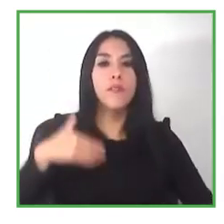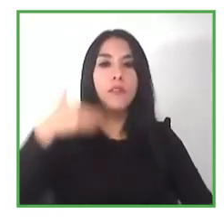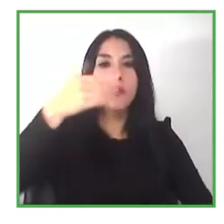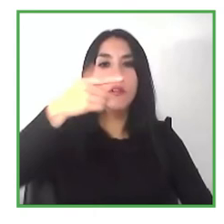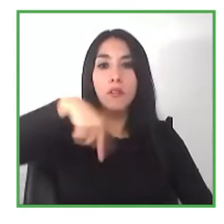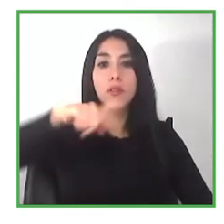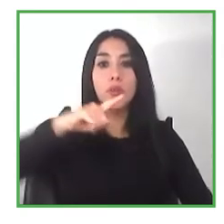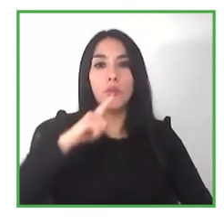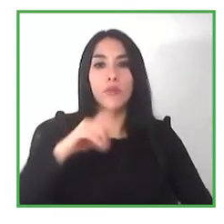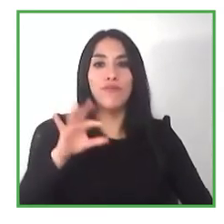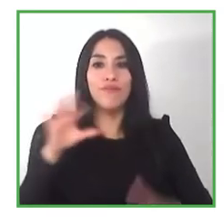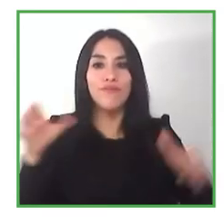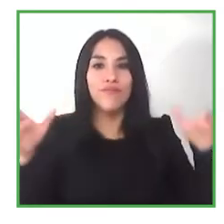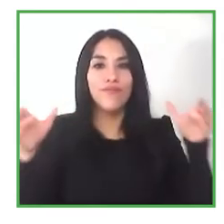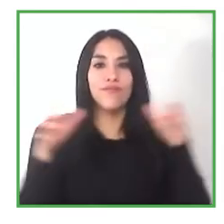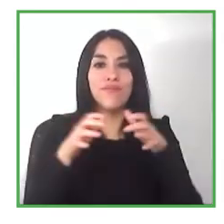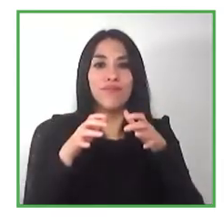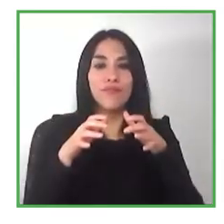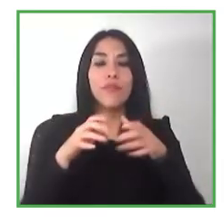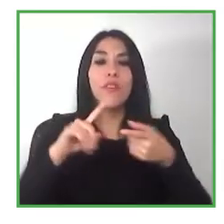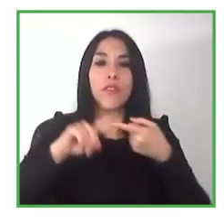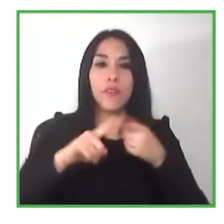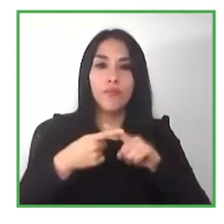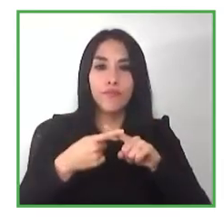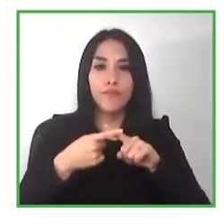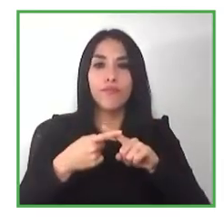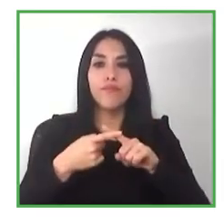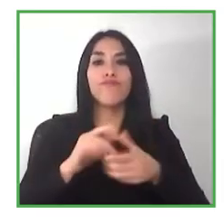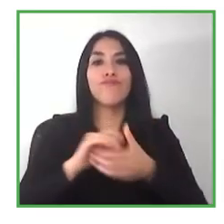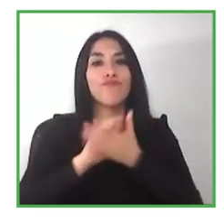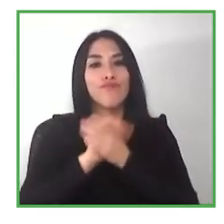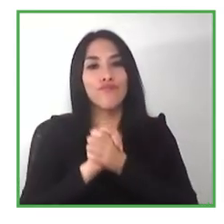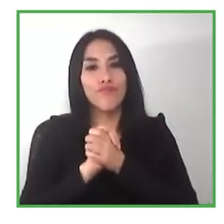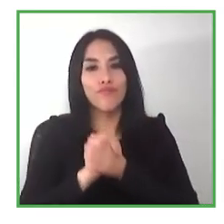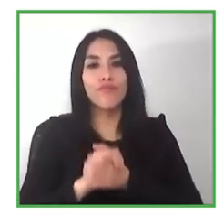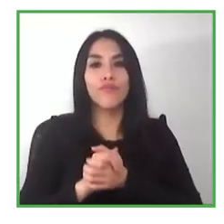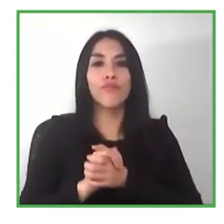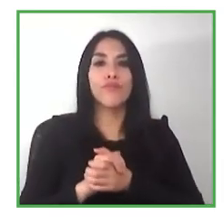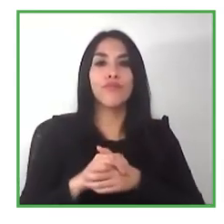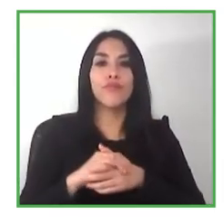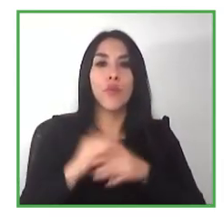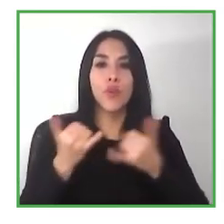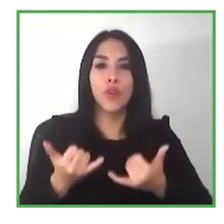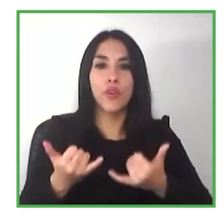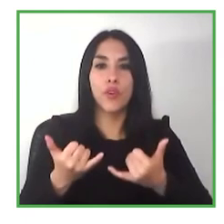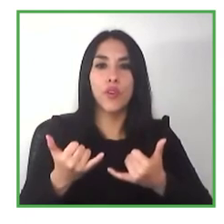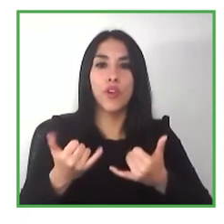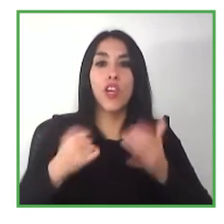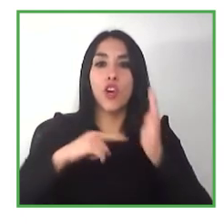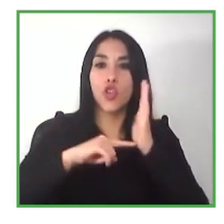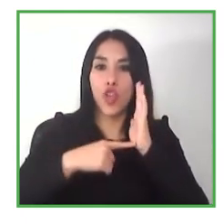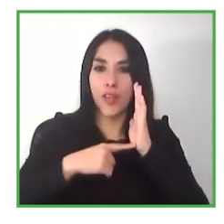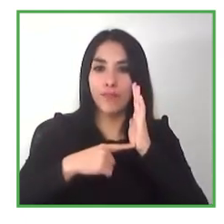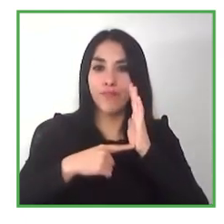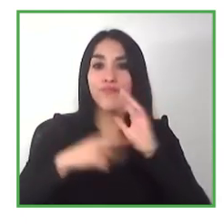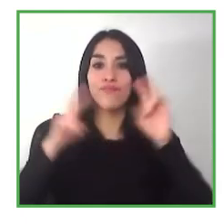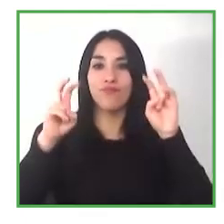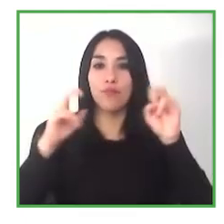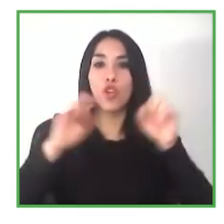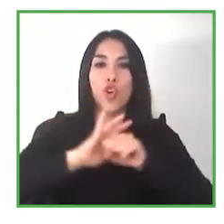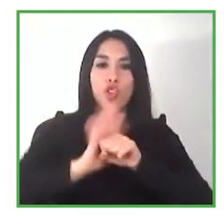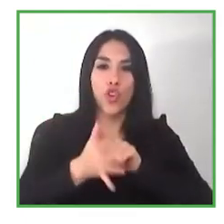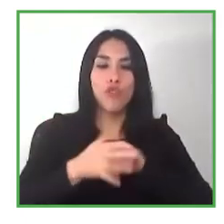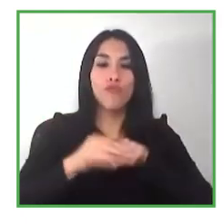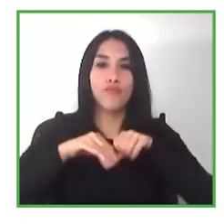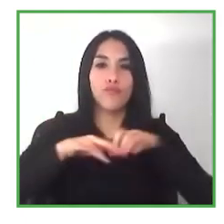uh that has been put into the test because of the pandemic we see that we are not uh just i mean